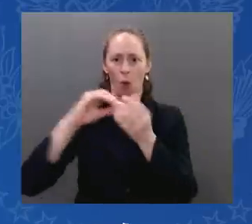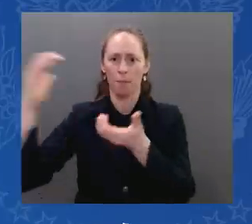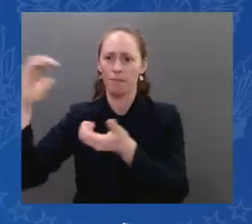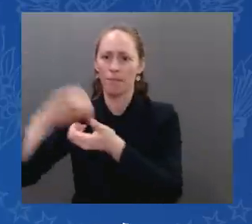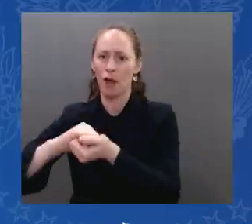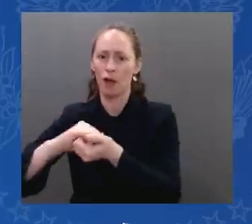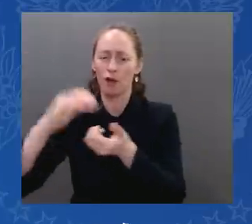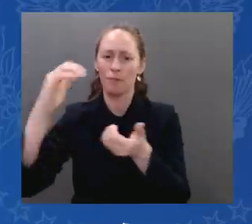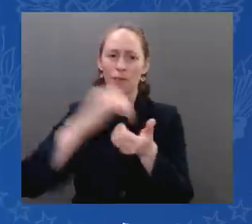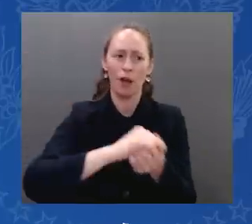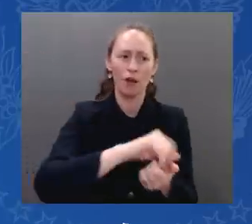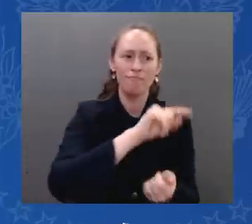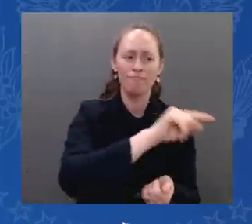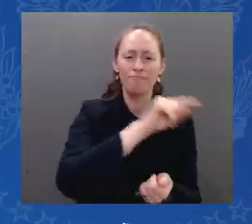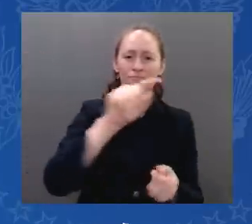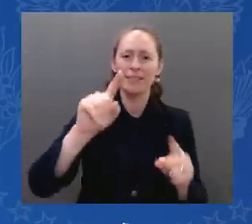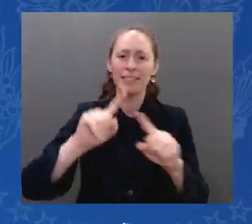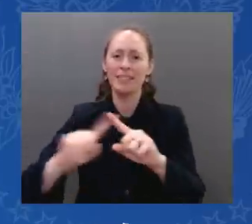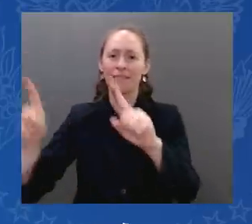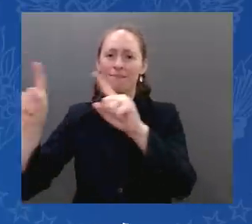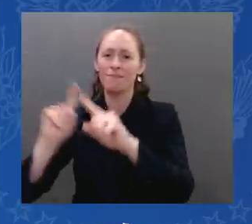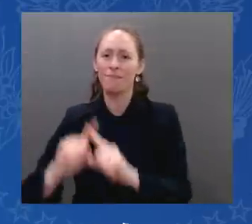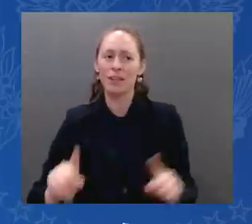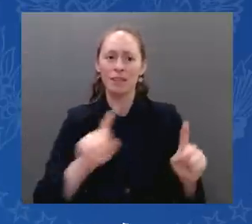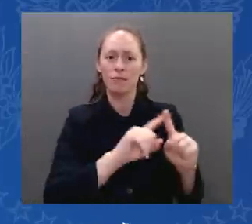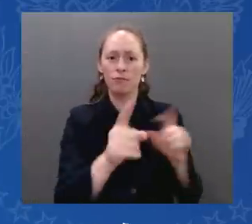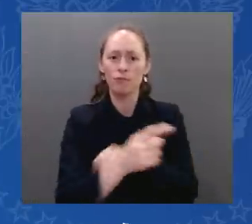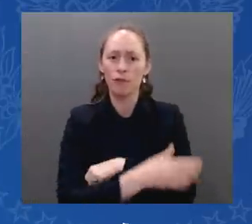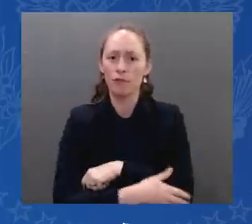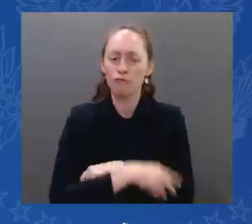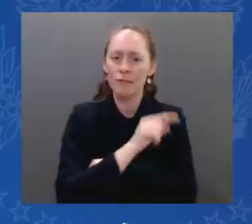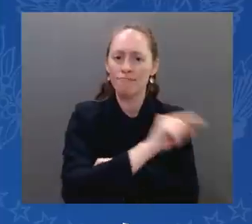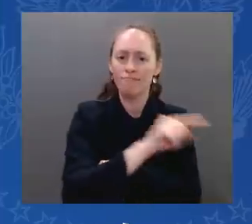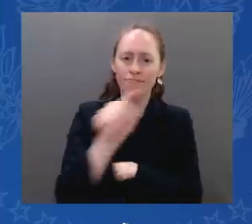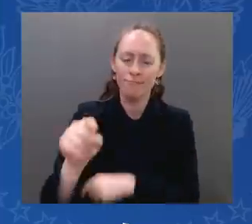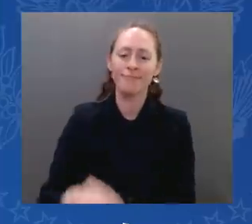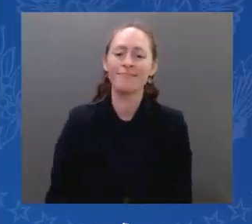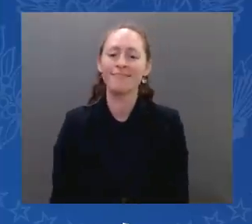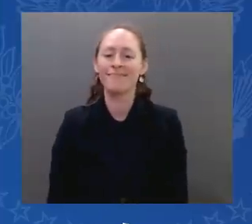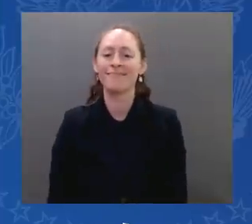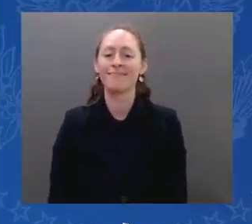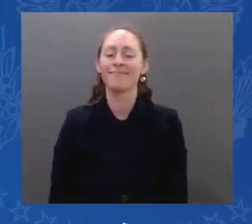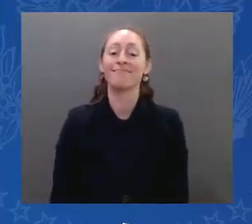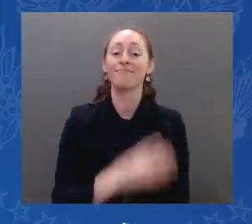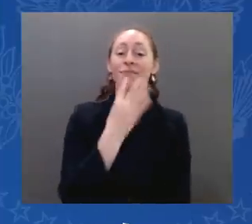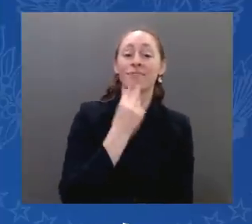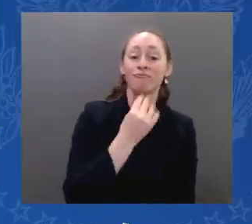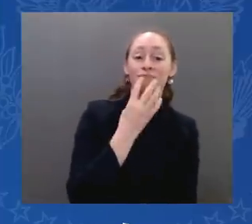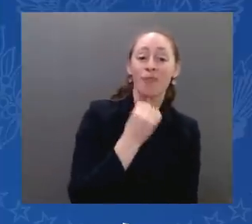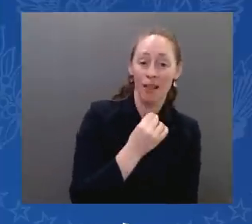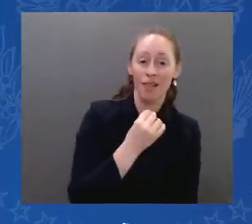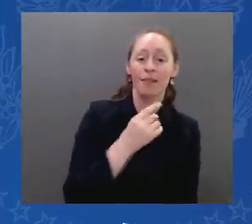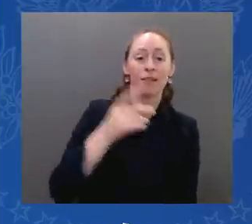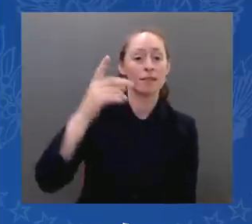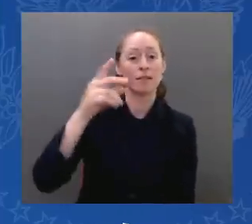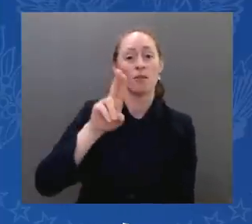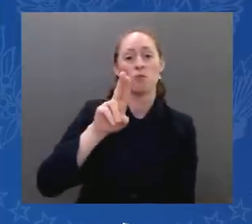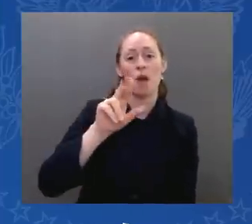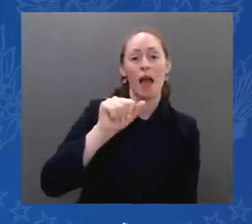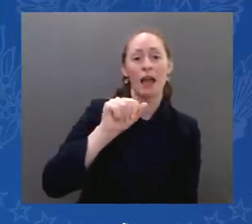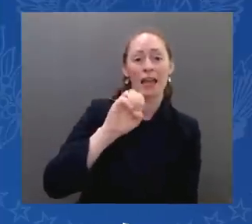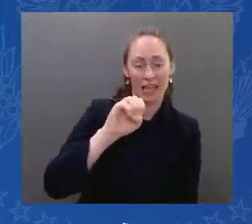Israel, India, and the United States, and the United Arab Emirates to deepen the economic ties between the Middle East